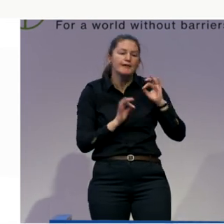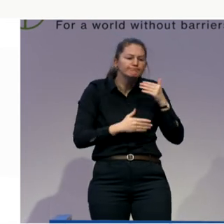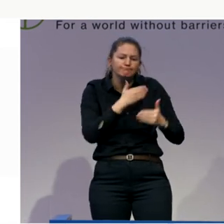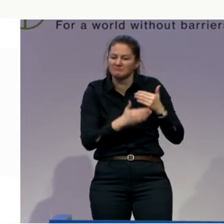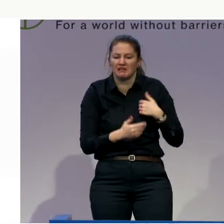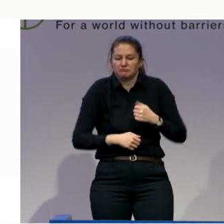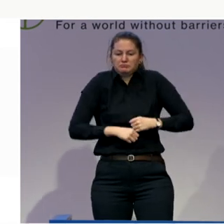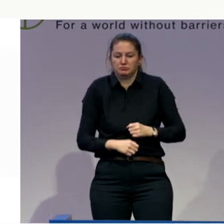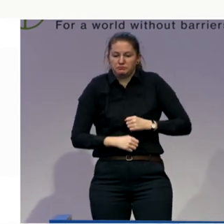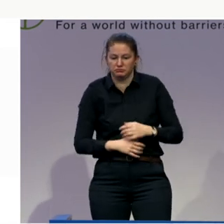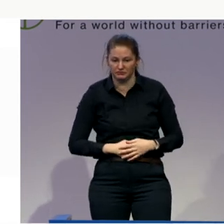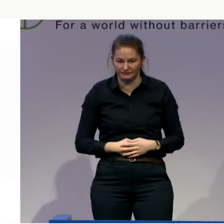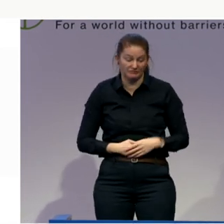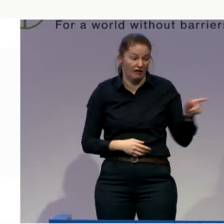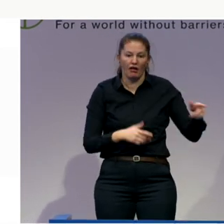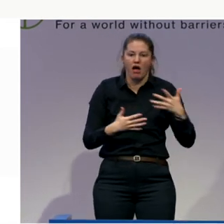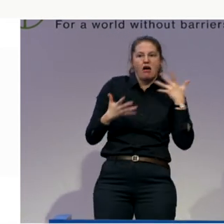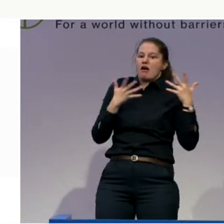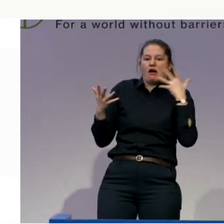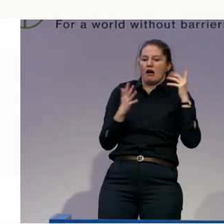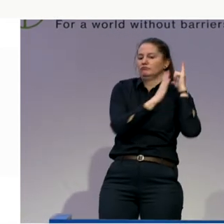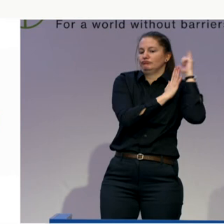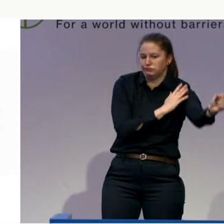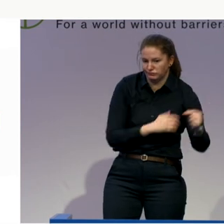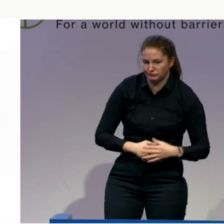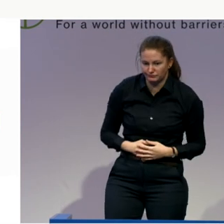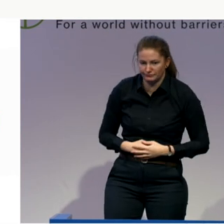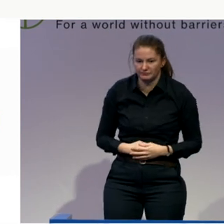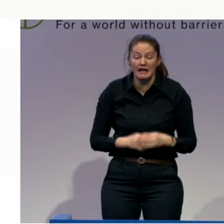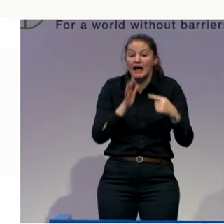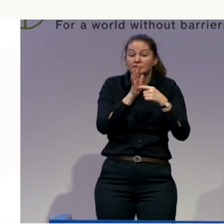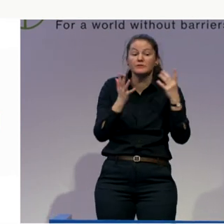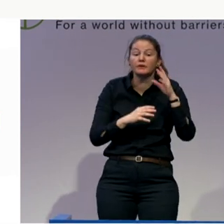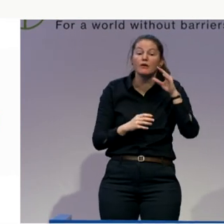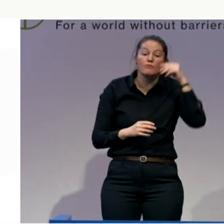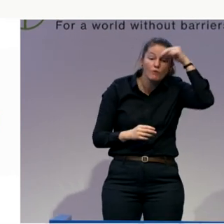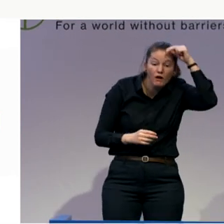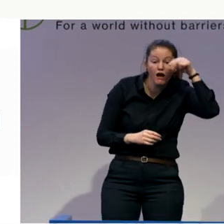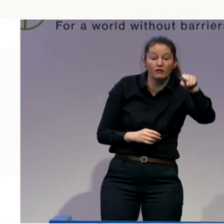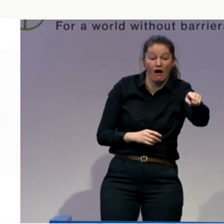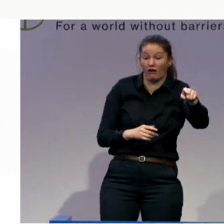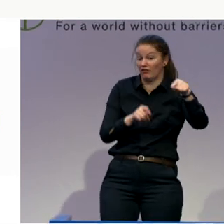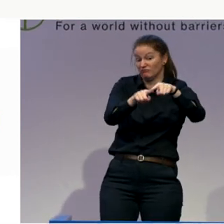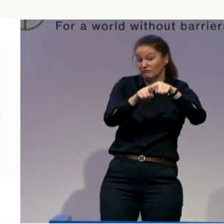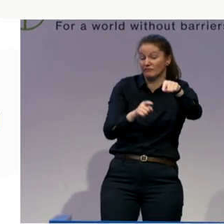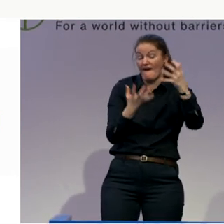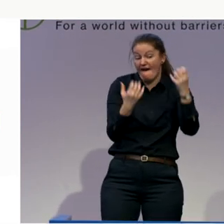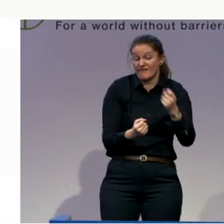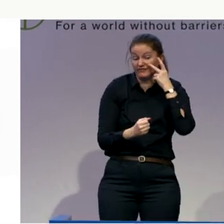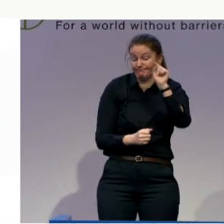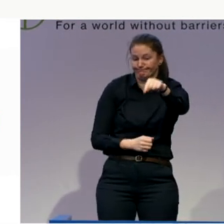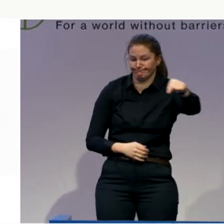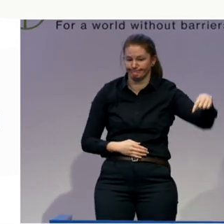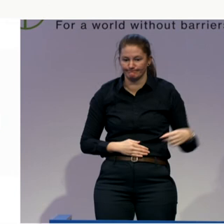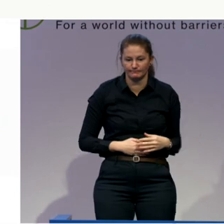or wherever you come from? So, you know, both parties can be vulnerable. Both parties can be exploited. And there are a lot of